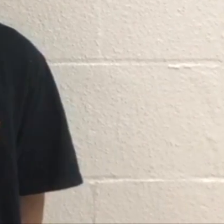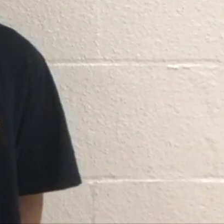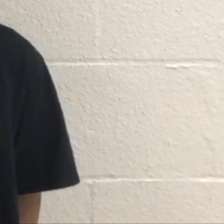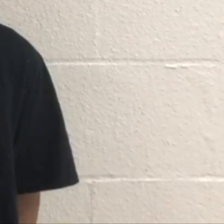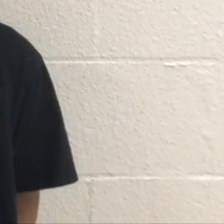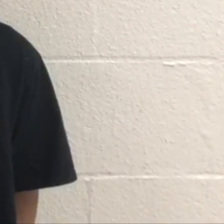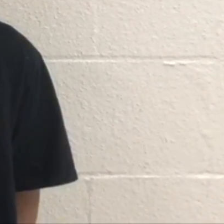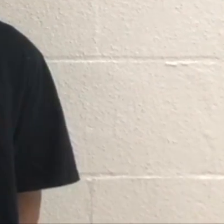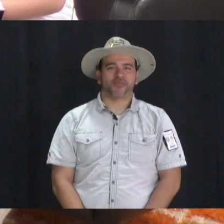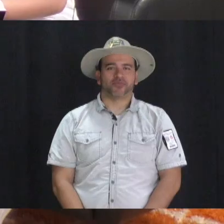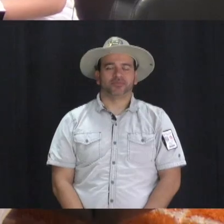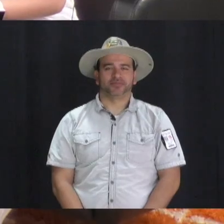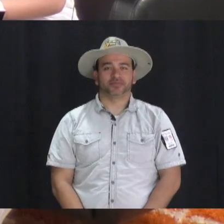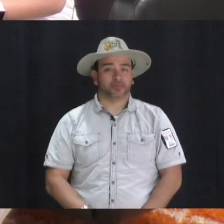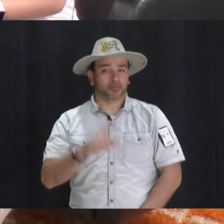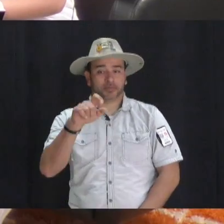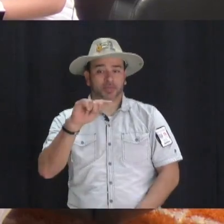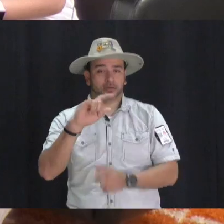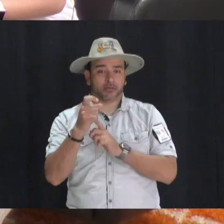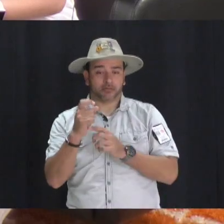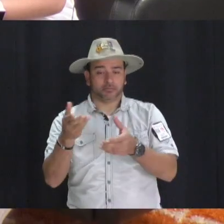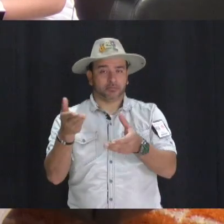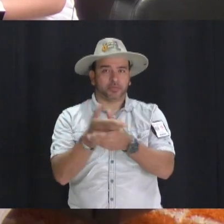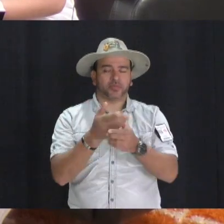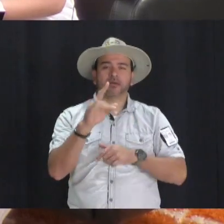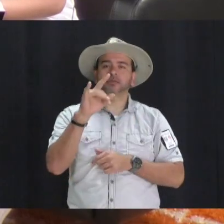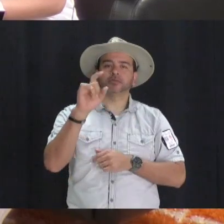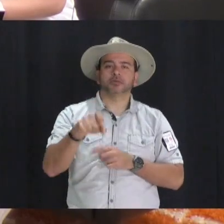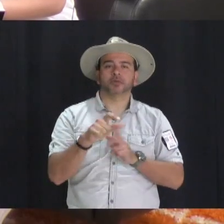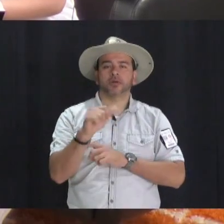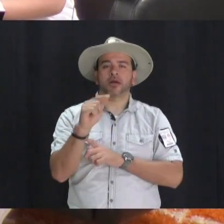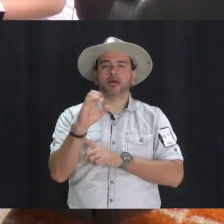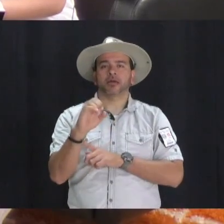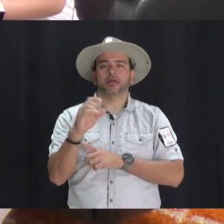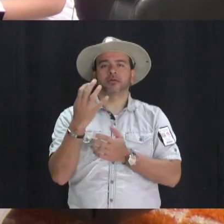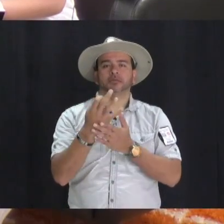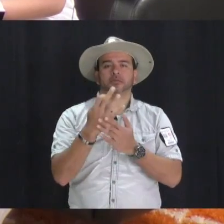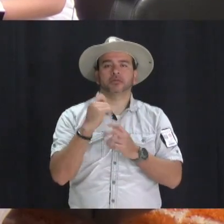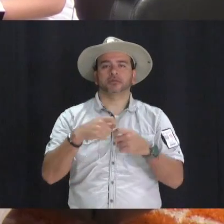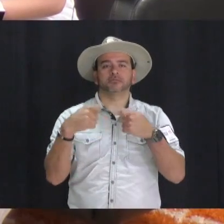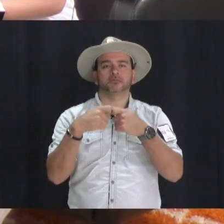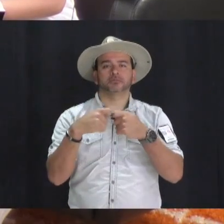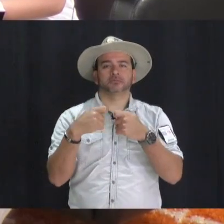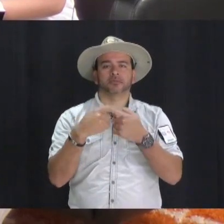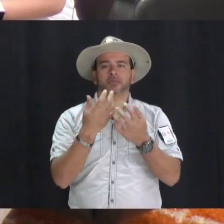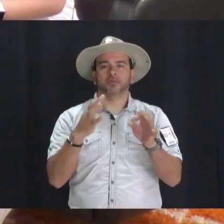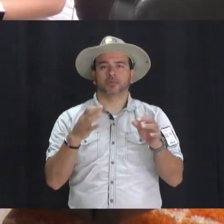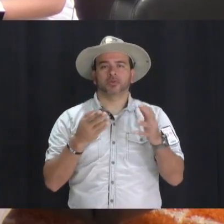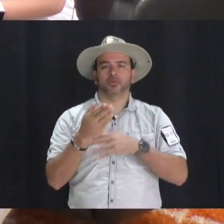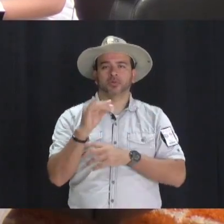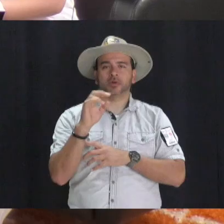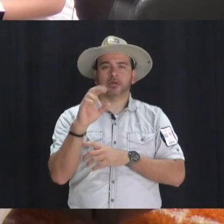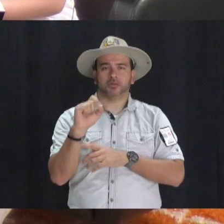Awareness Week and the Hauser Foundation. Do you need your tax return filed? If so, the Academy of Finance can electronically file it for free through